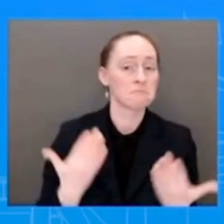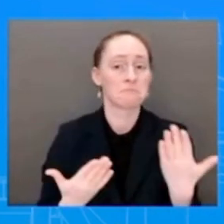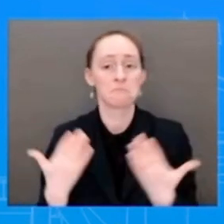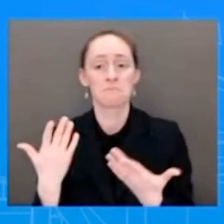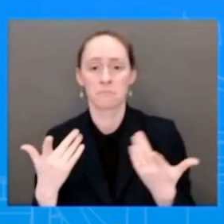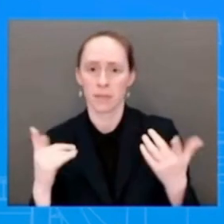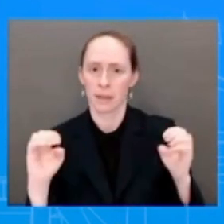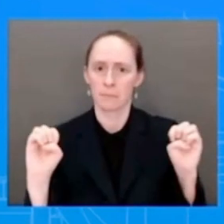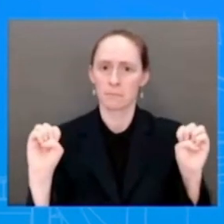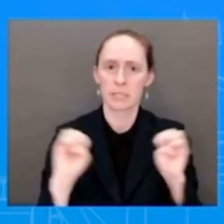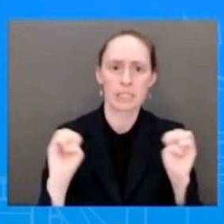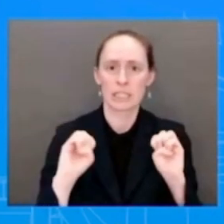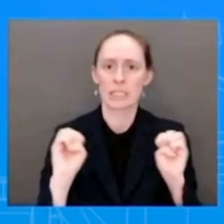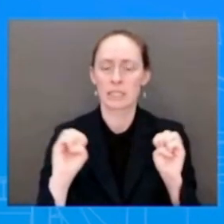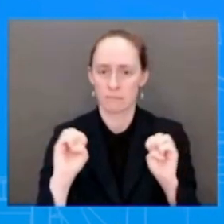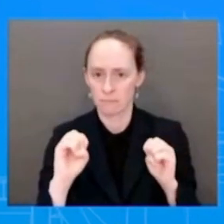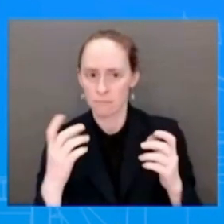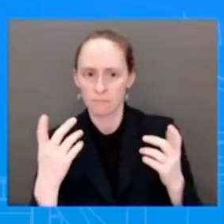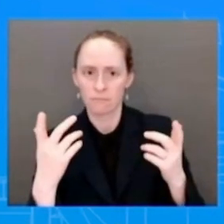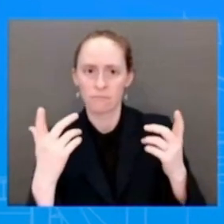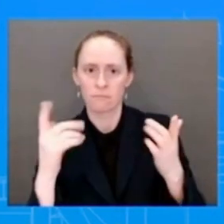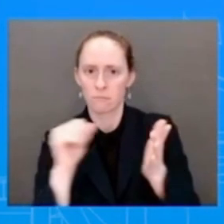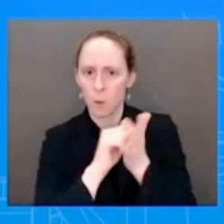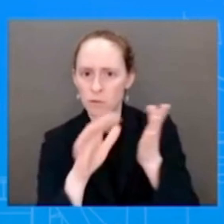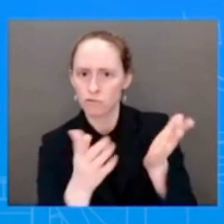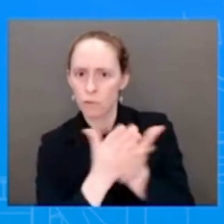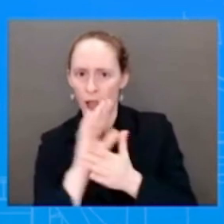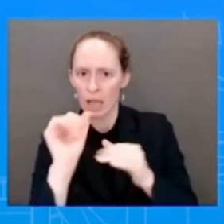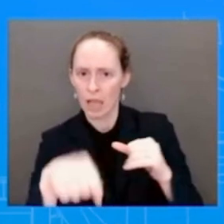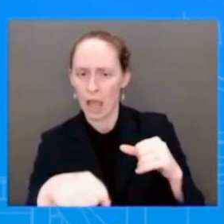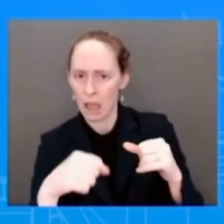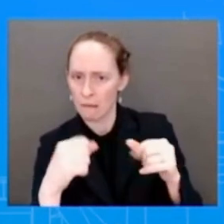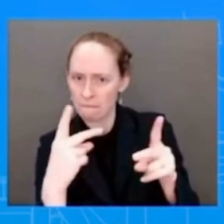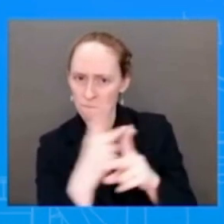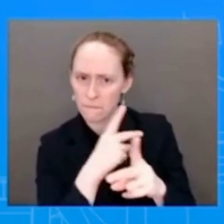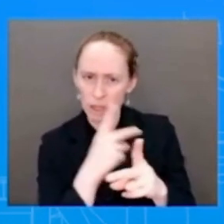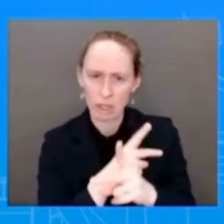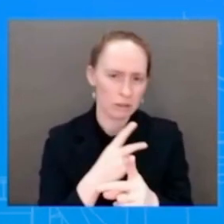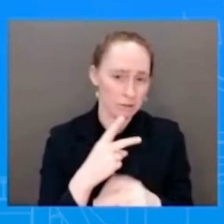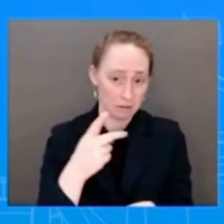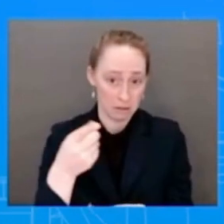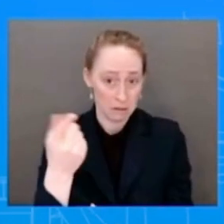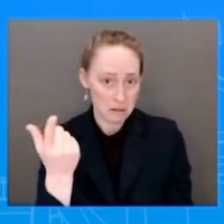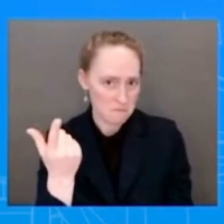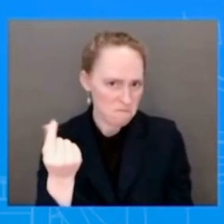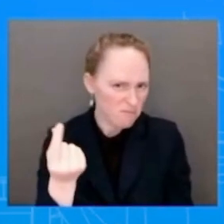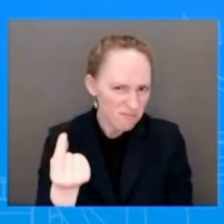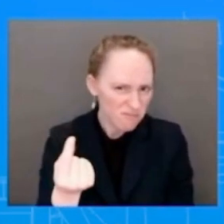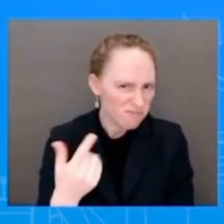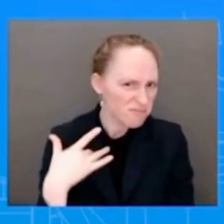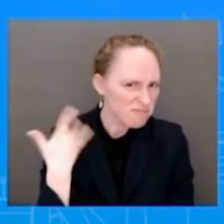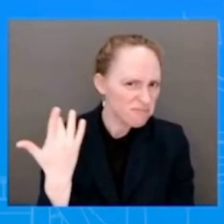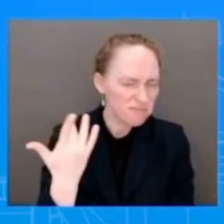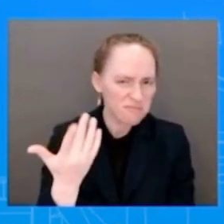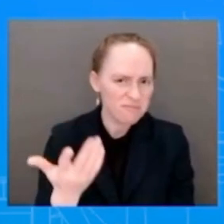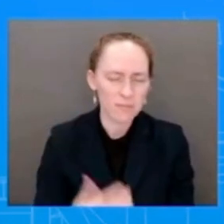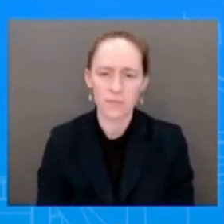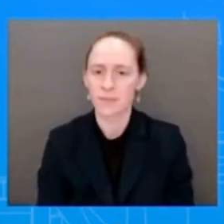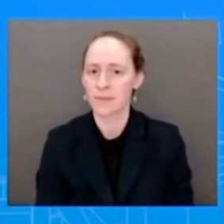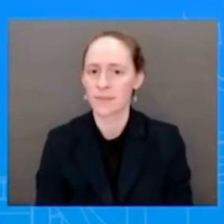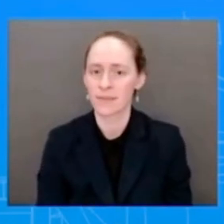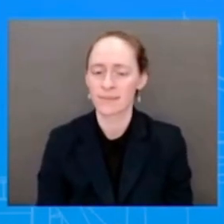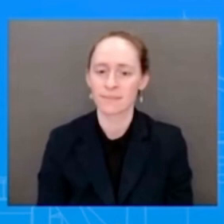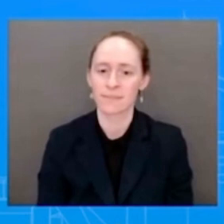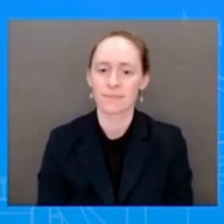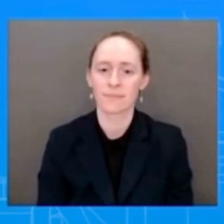any insight of that from the White House's perspective? Yes. I mean, we have said before, and I will continue to say, that